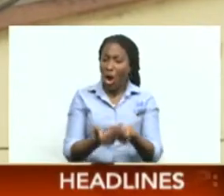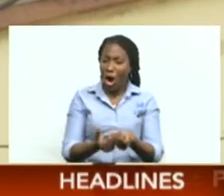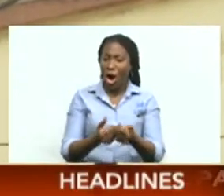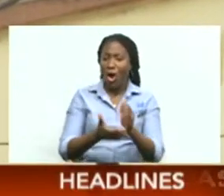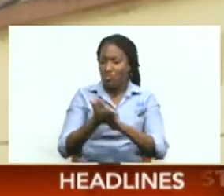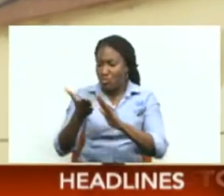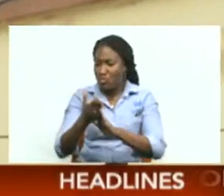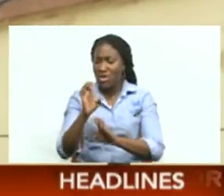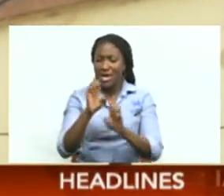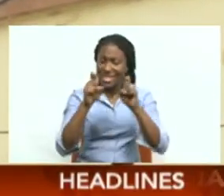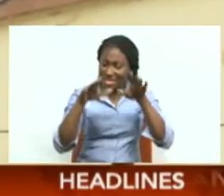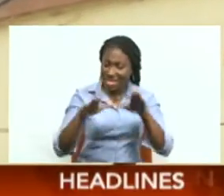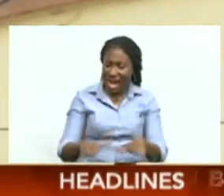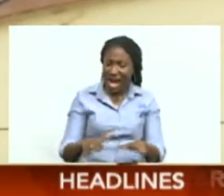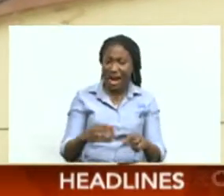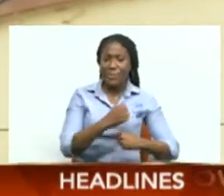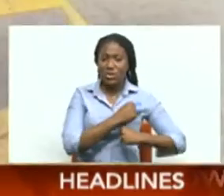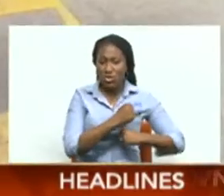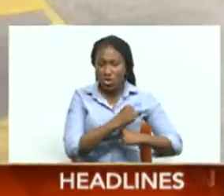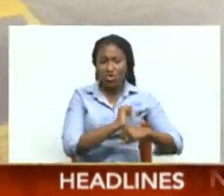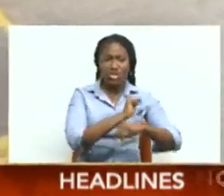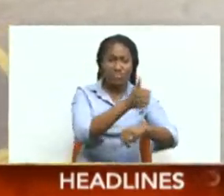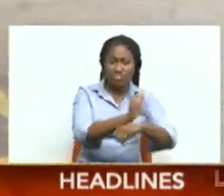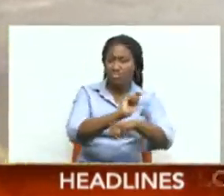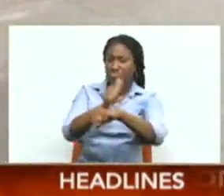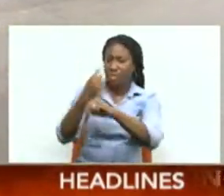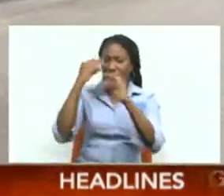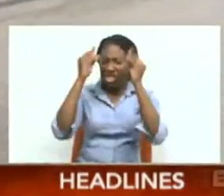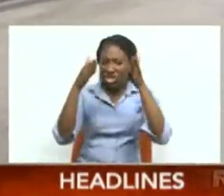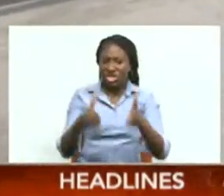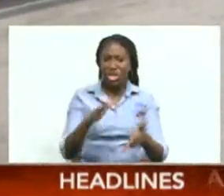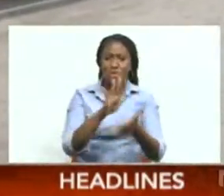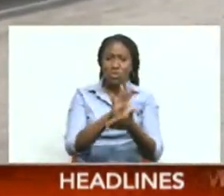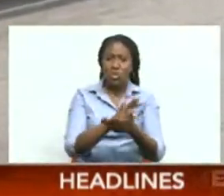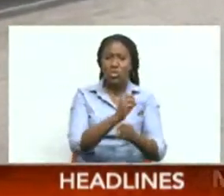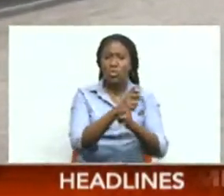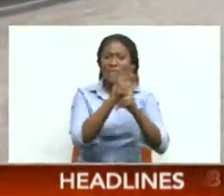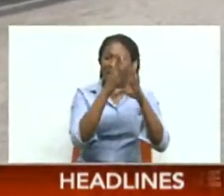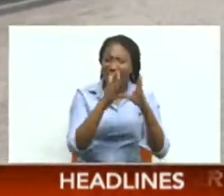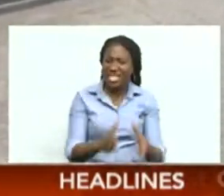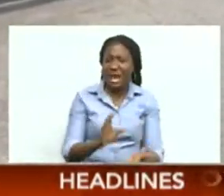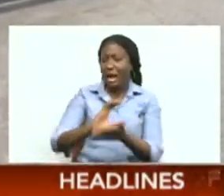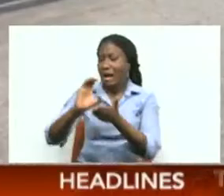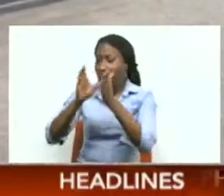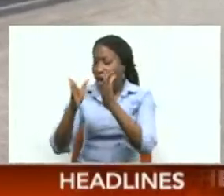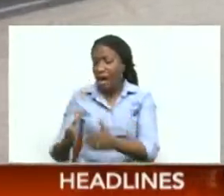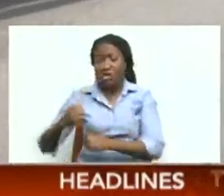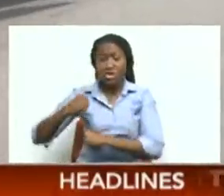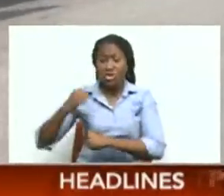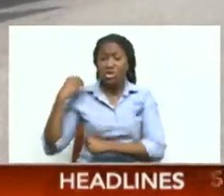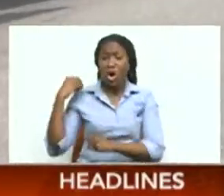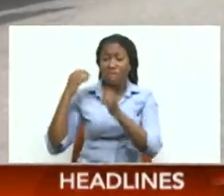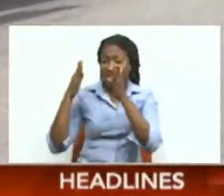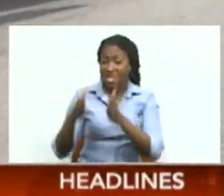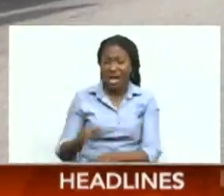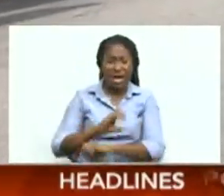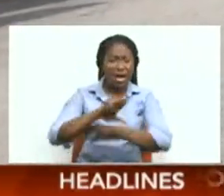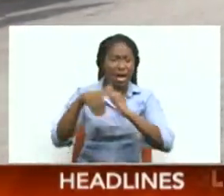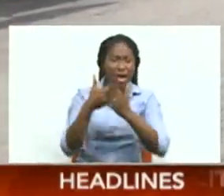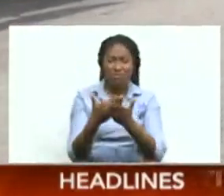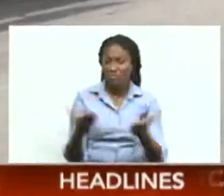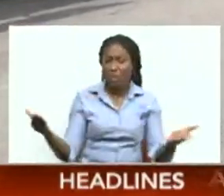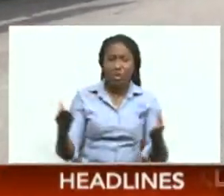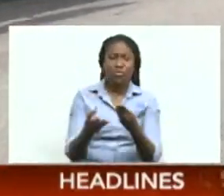and the security measures that were in place, from teachers and school supervisors to janitors and security officers. Dr.